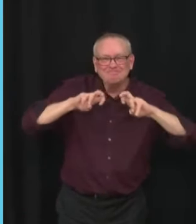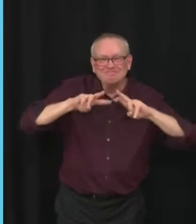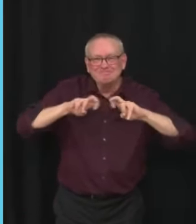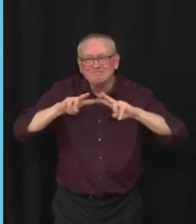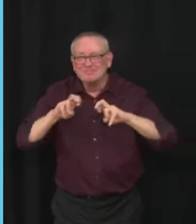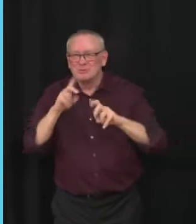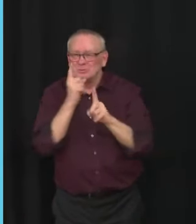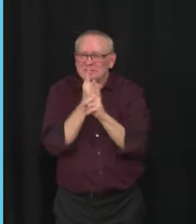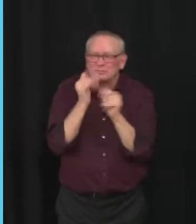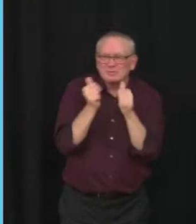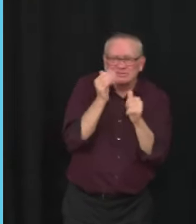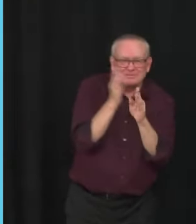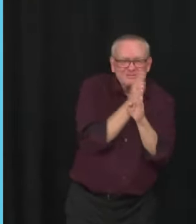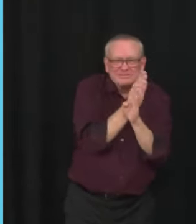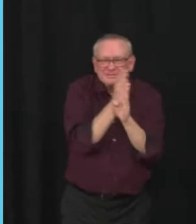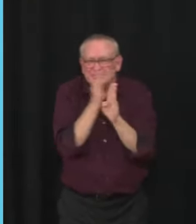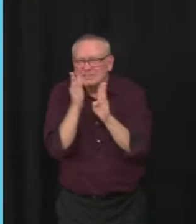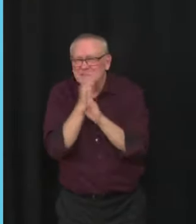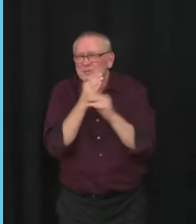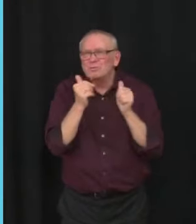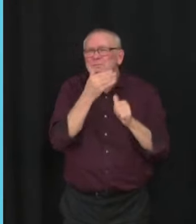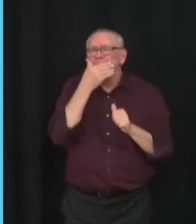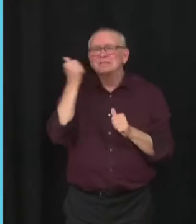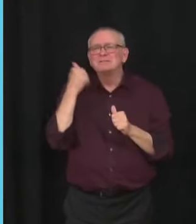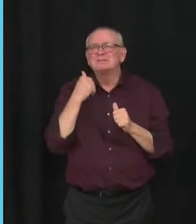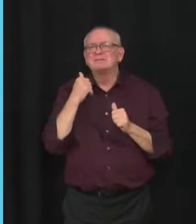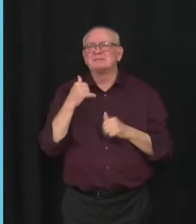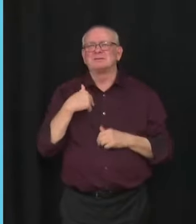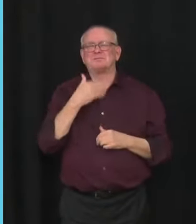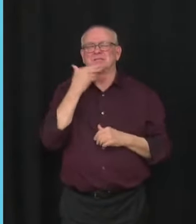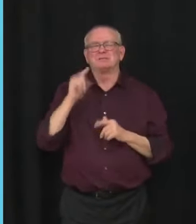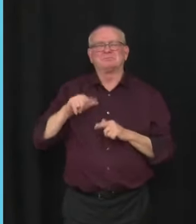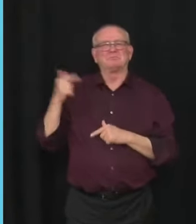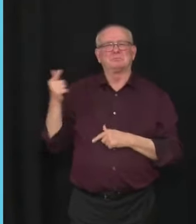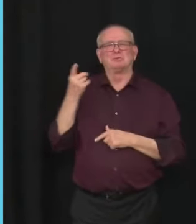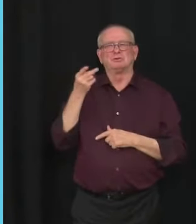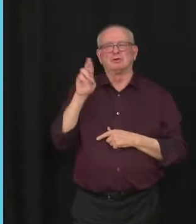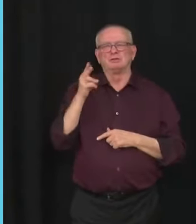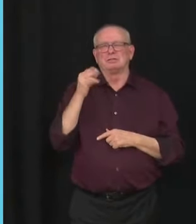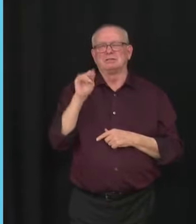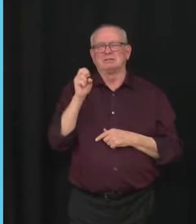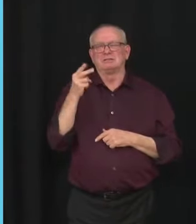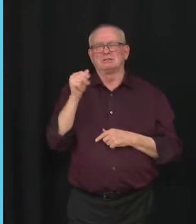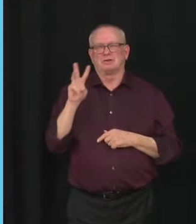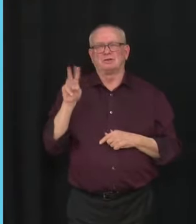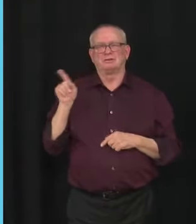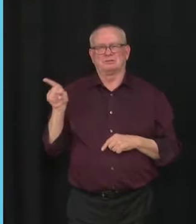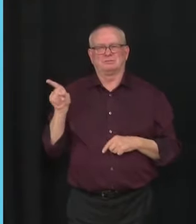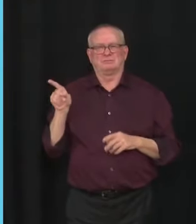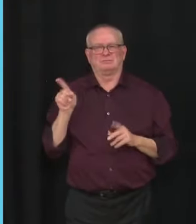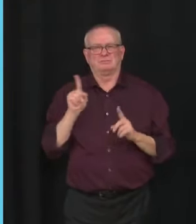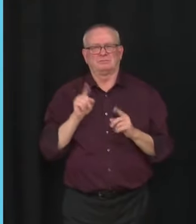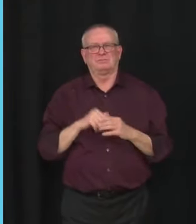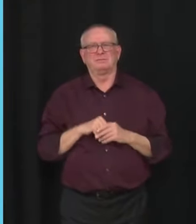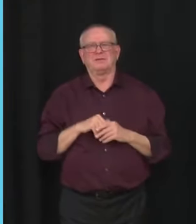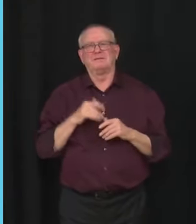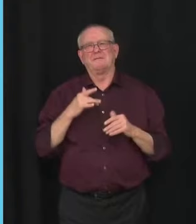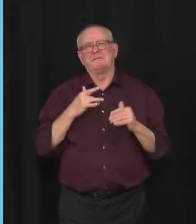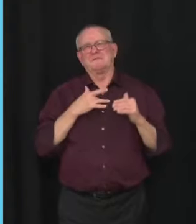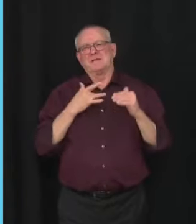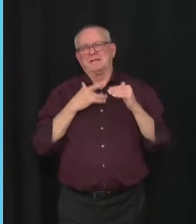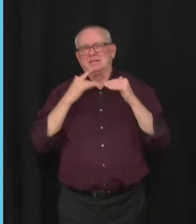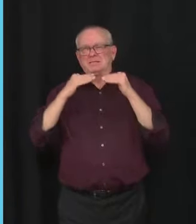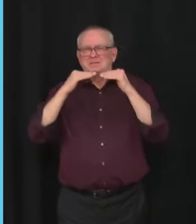I'll pass this over to Dr. Hinshaw in a second. But there's a challenge over in terms of what point in time do we actually reach that magical number